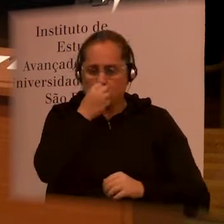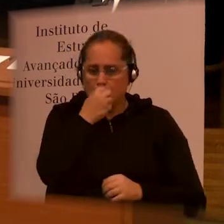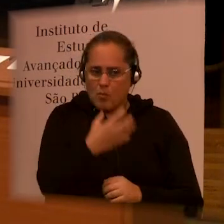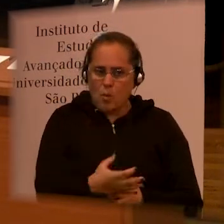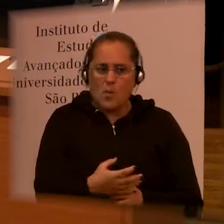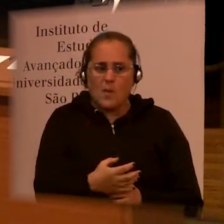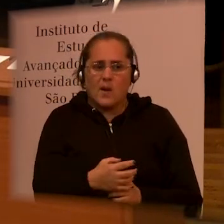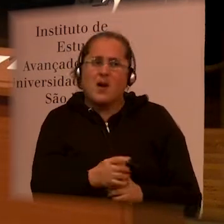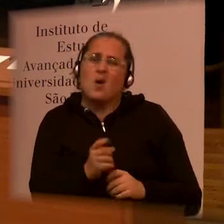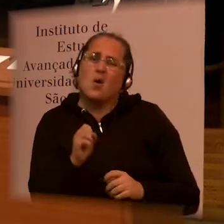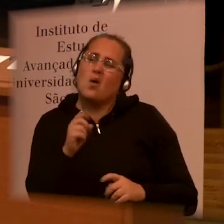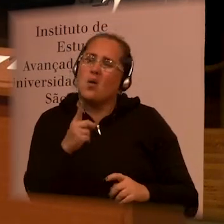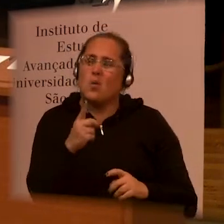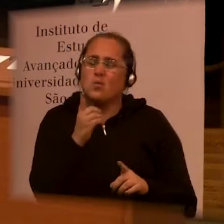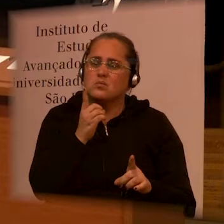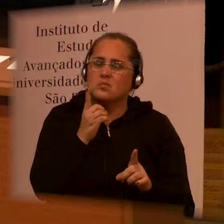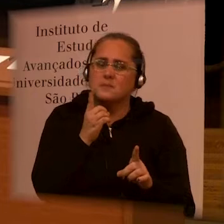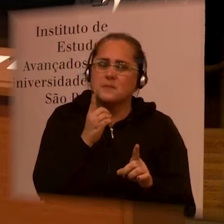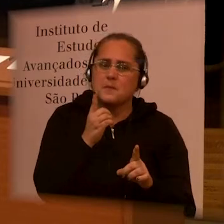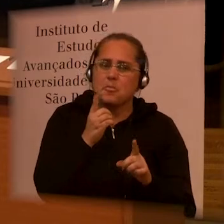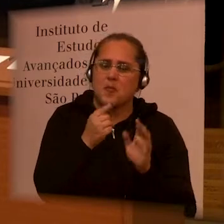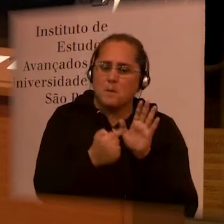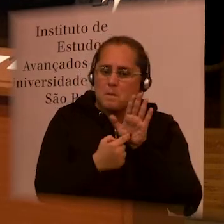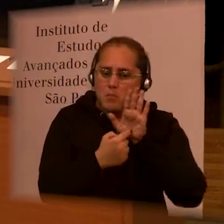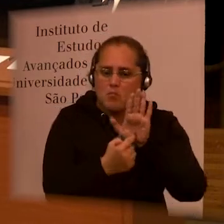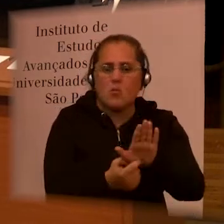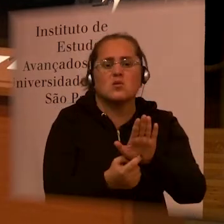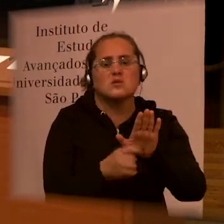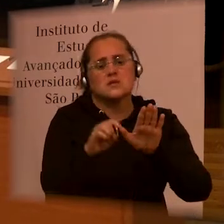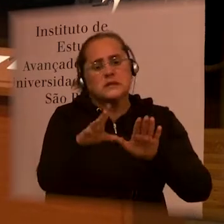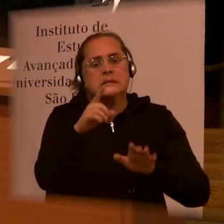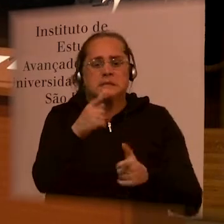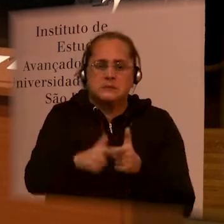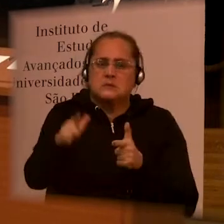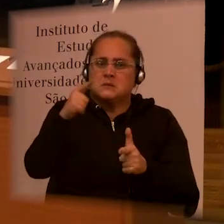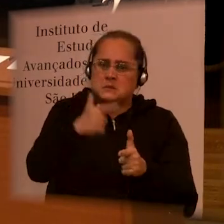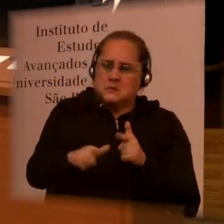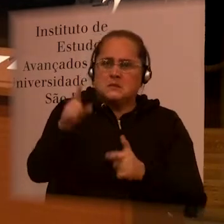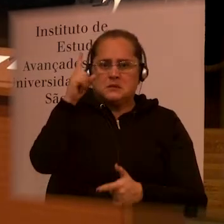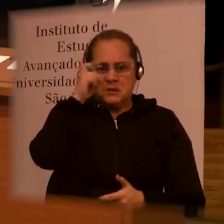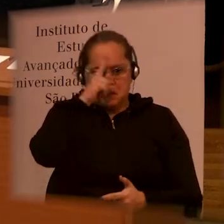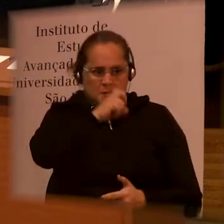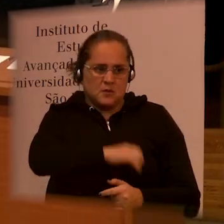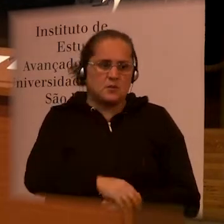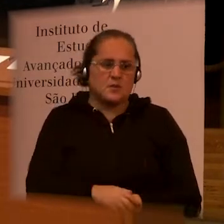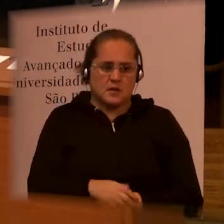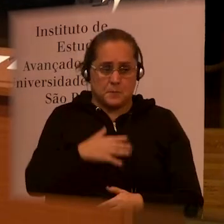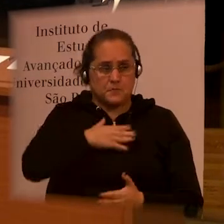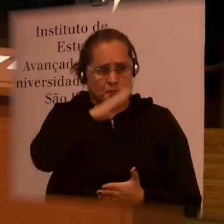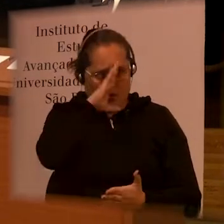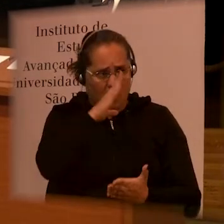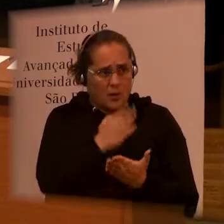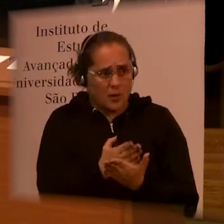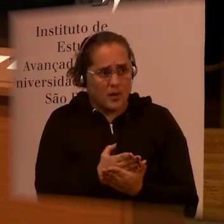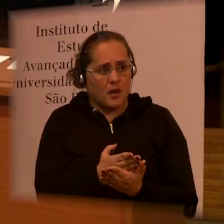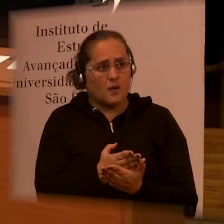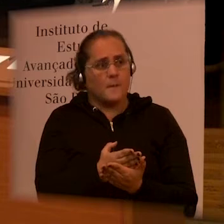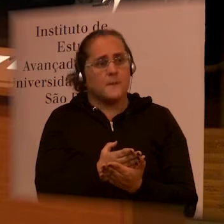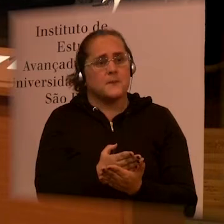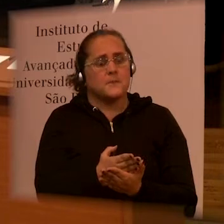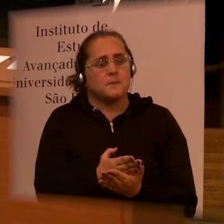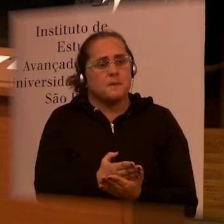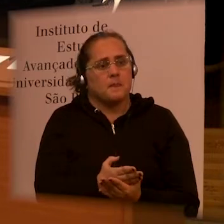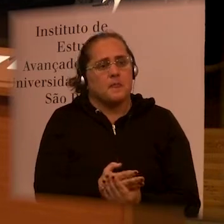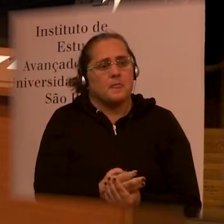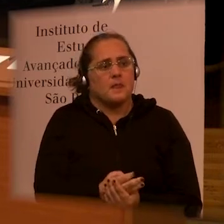always showing problems and difficulties. Because I think that's what holds us back in the disability movement is